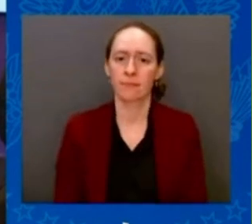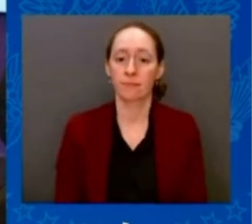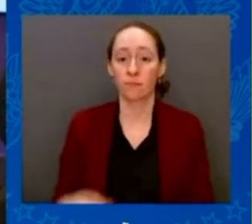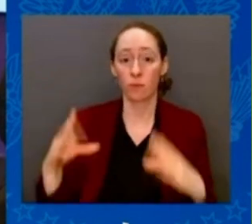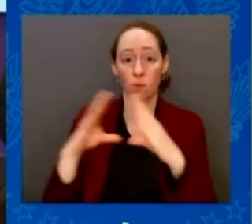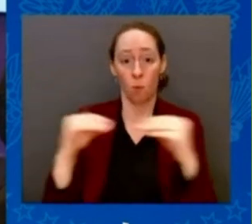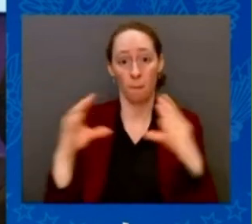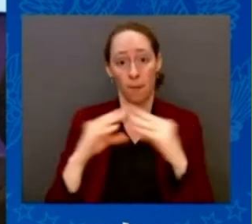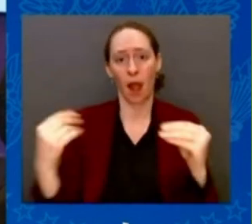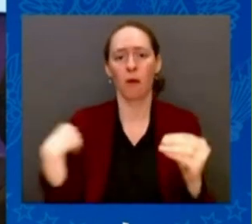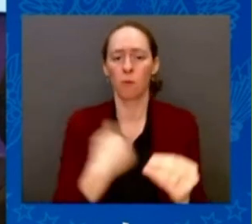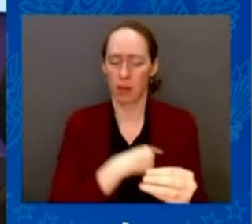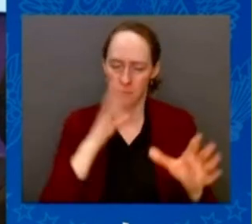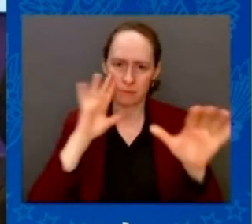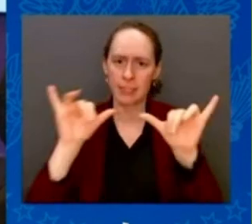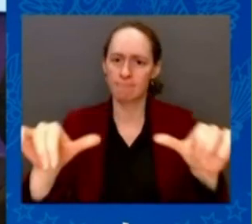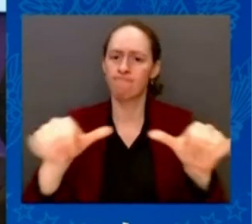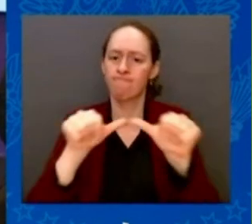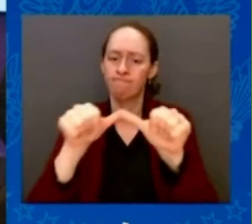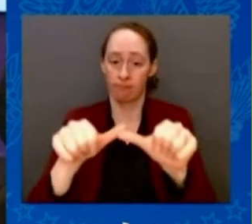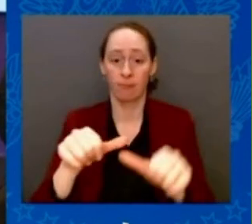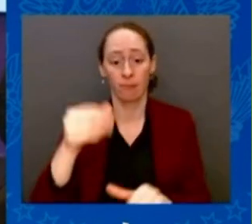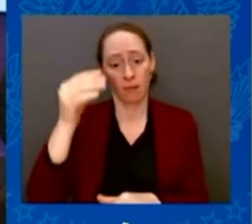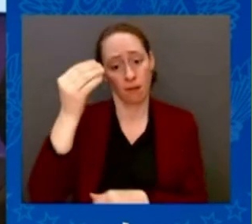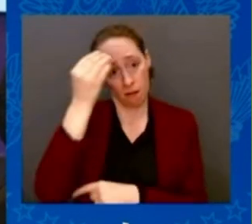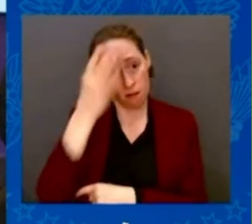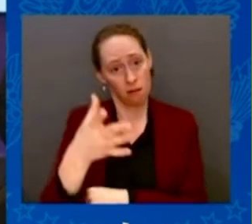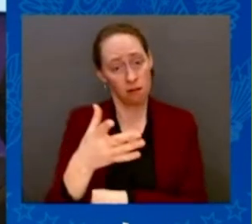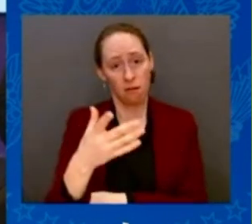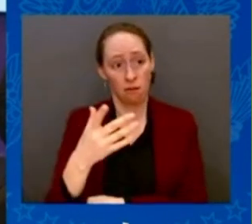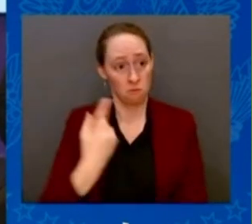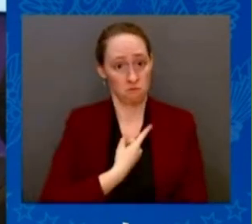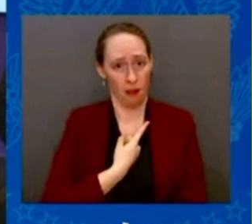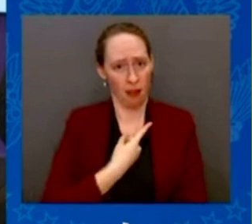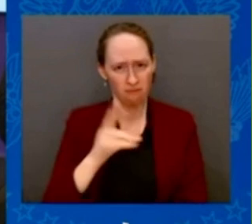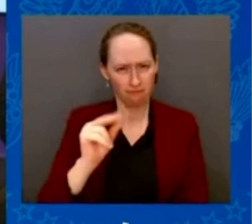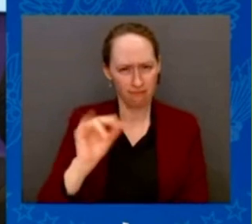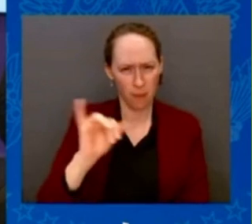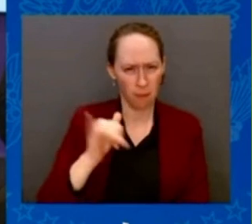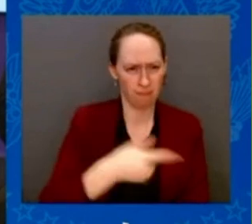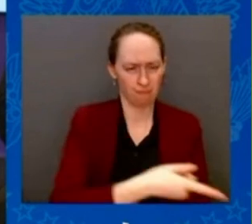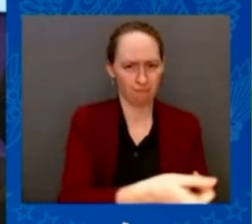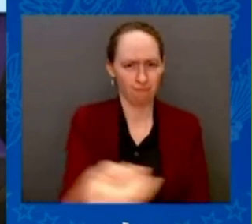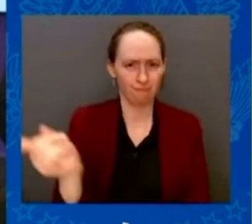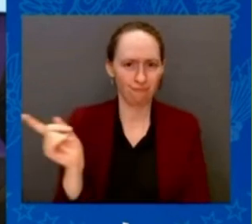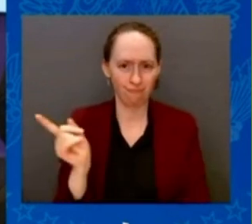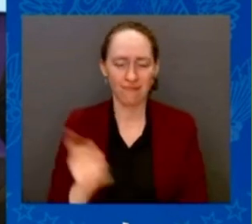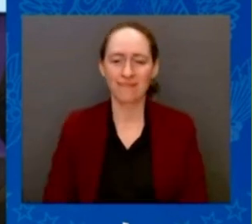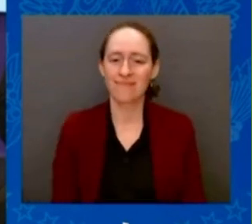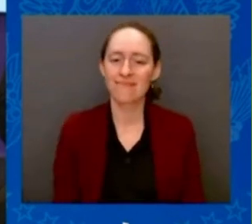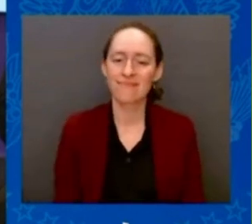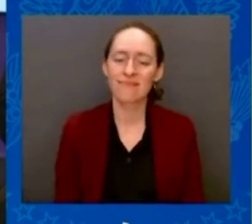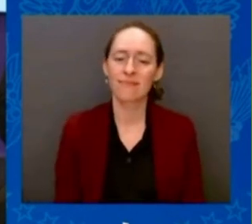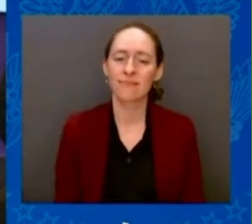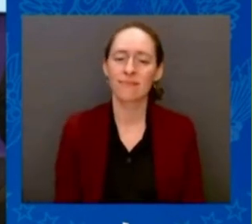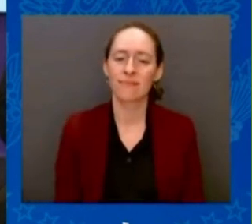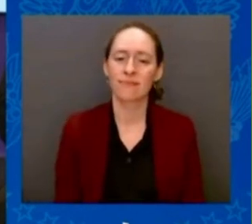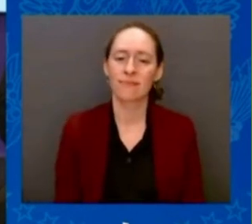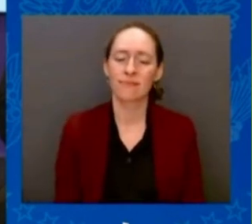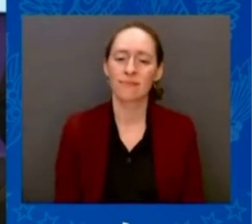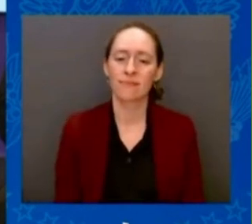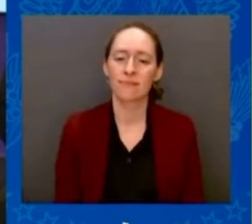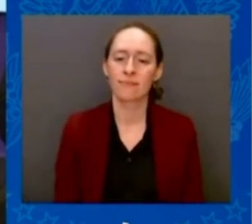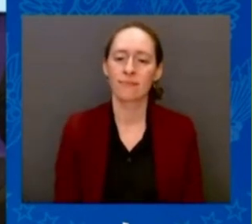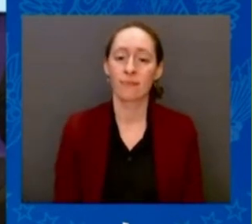endeavor. Our effort is one of transatlantic scale and scope, and I